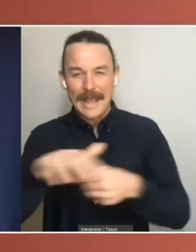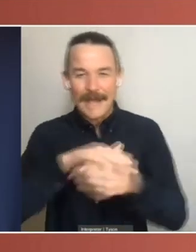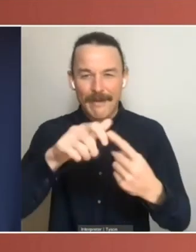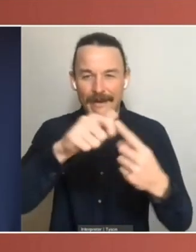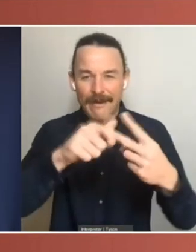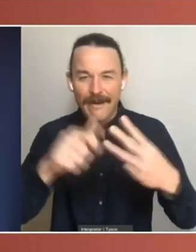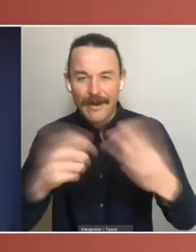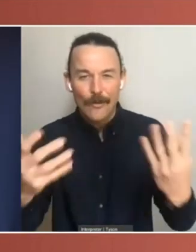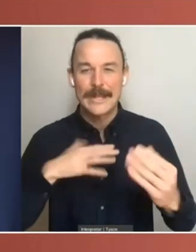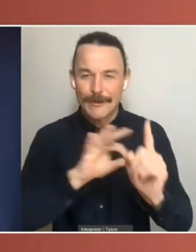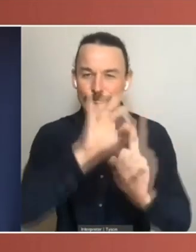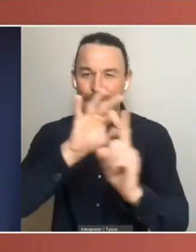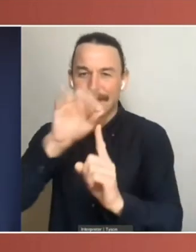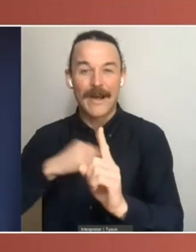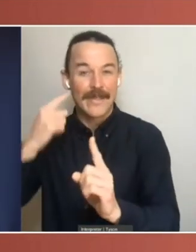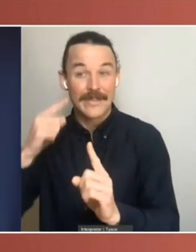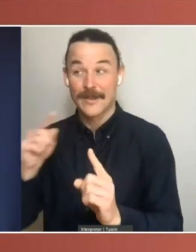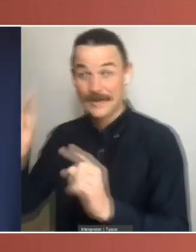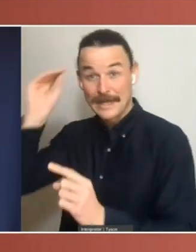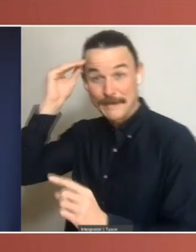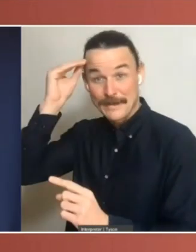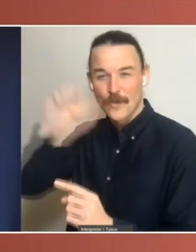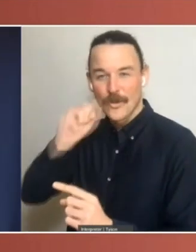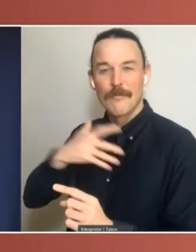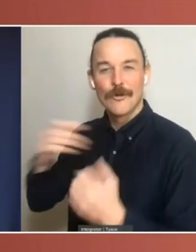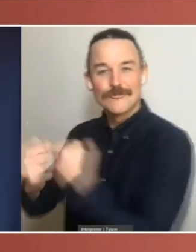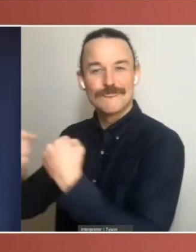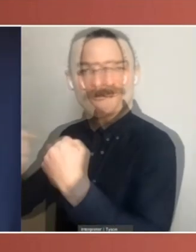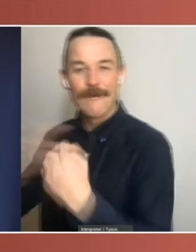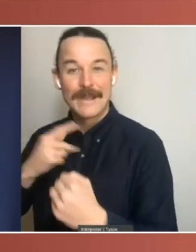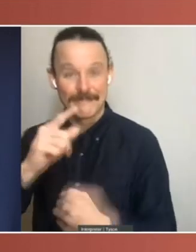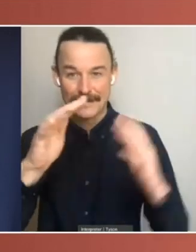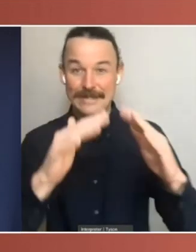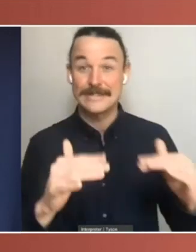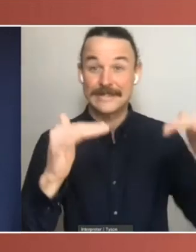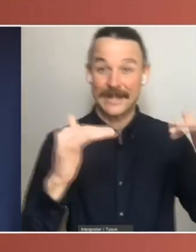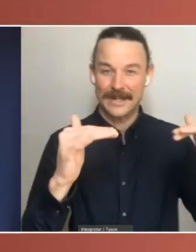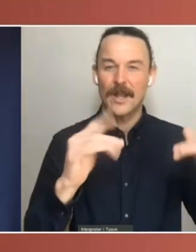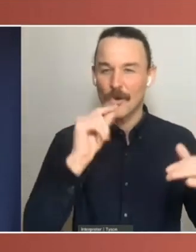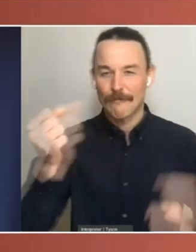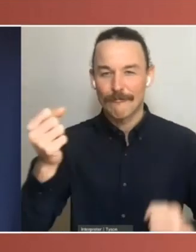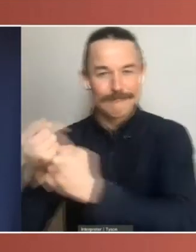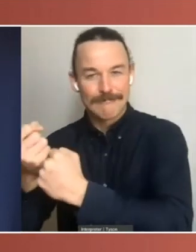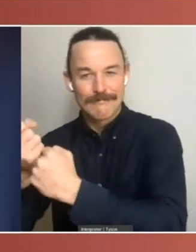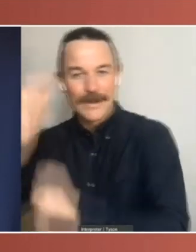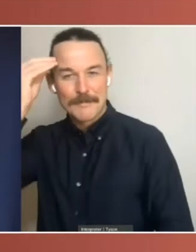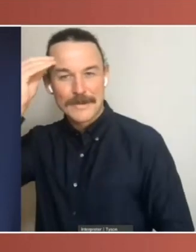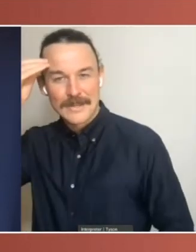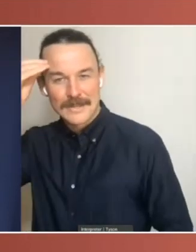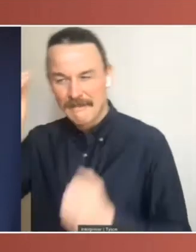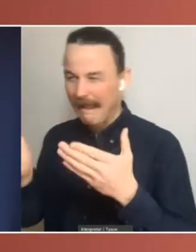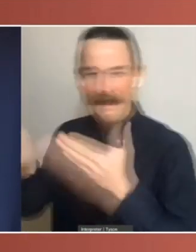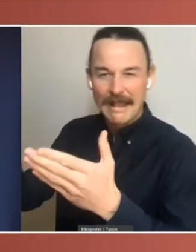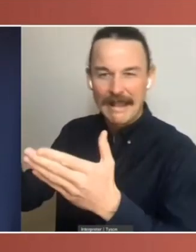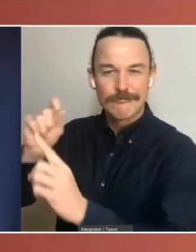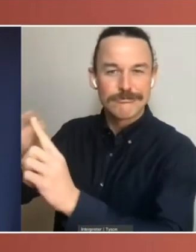stronger, like estimates did, if the Senate was more willing to back those committees in their powers and operations. And that would lead to further